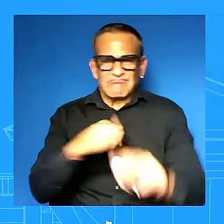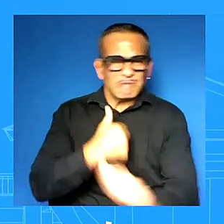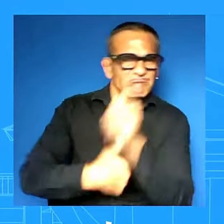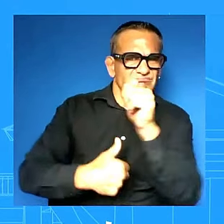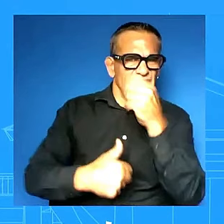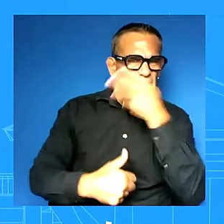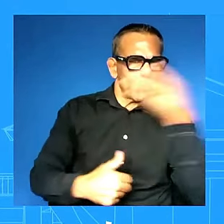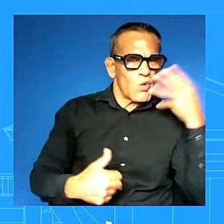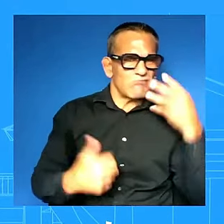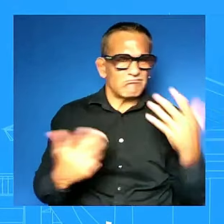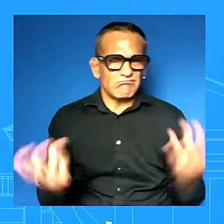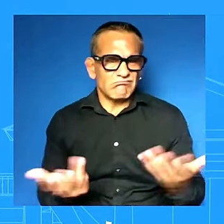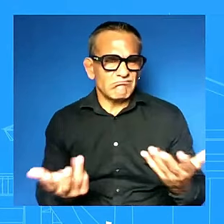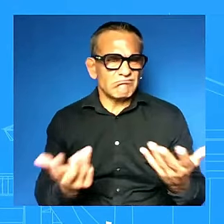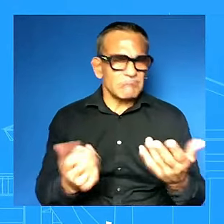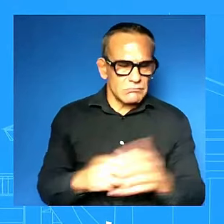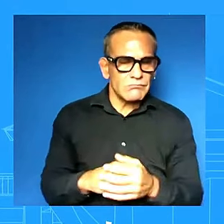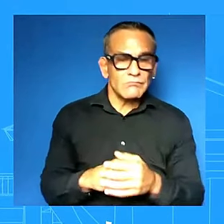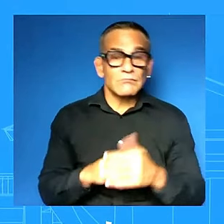you have